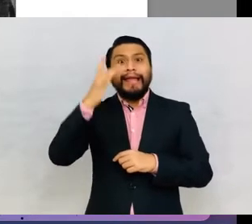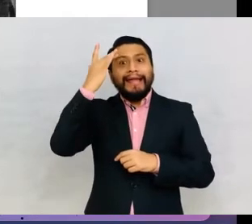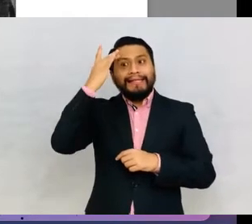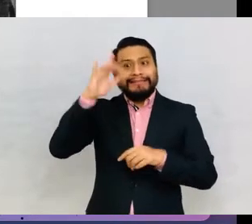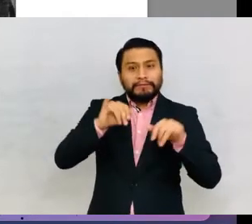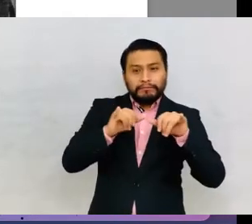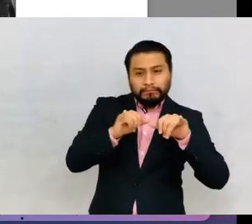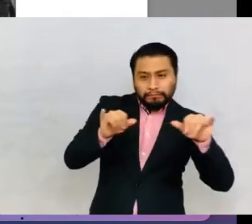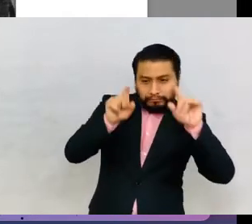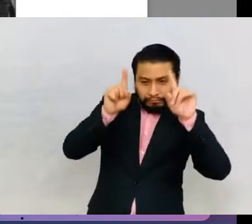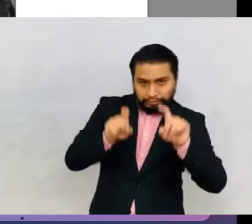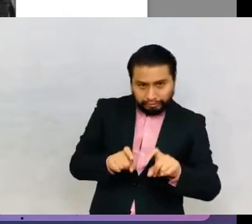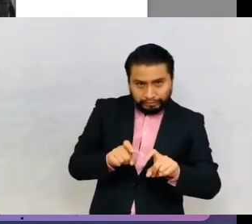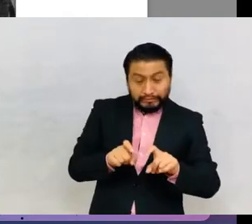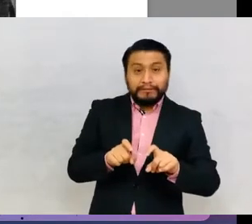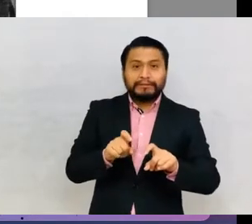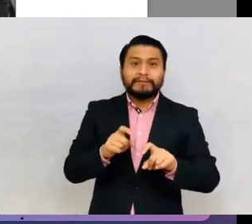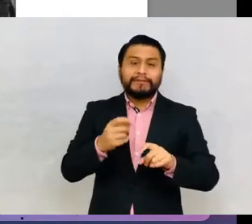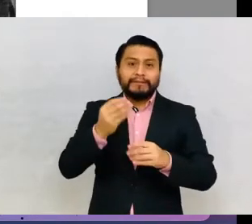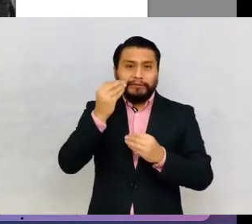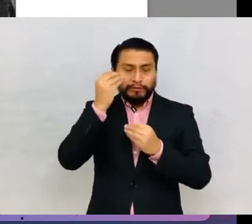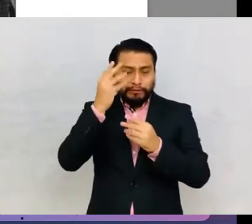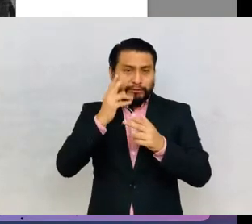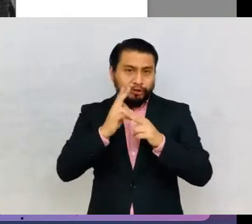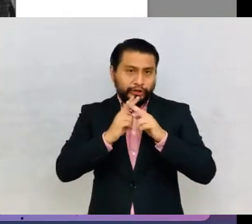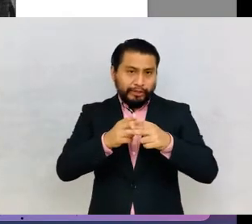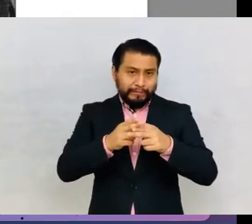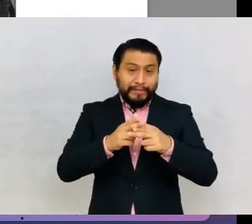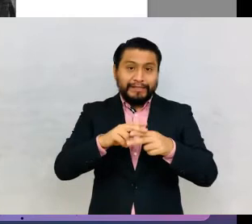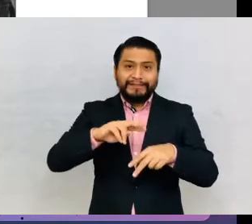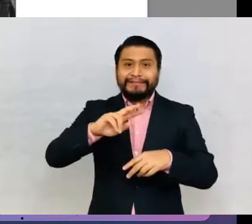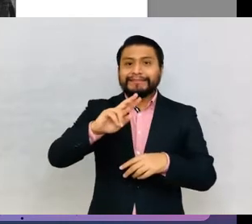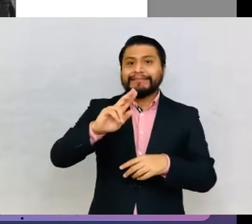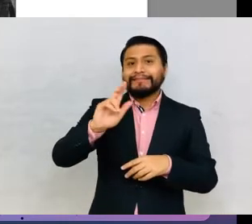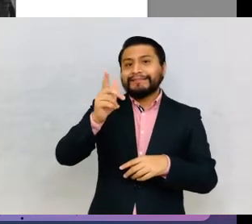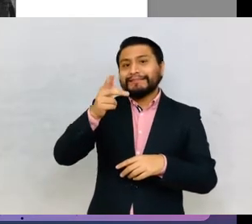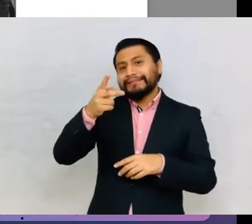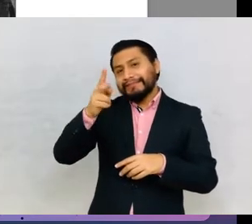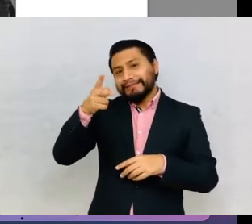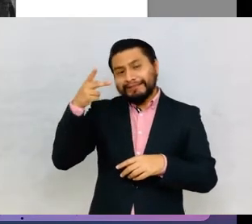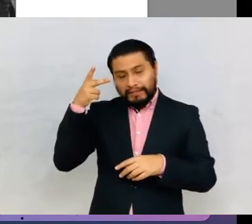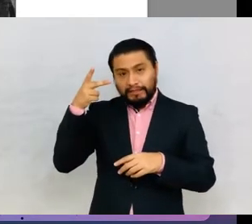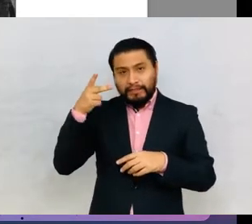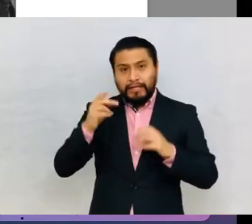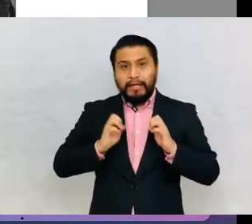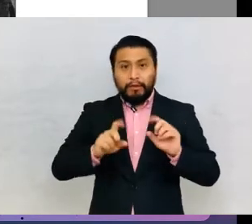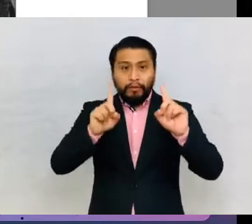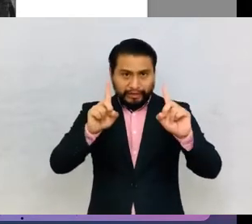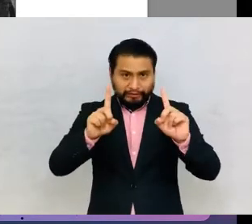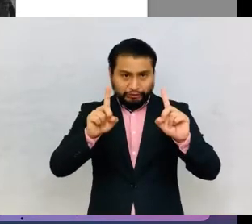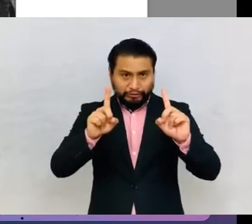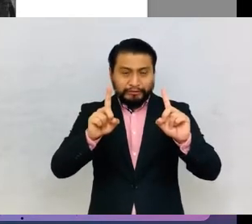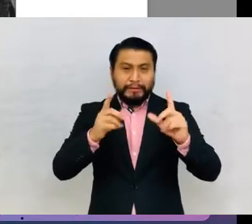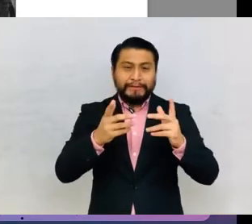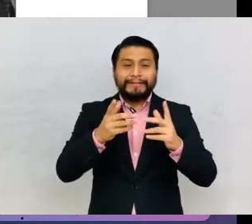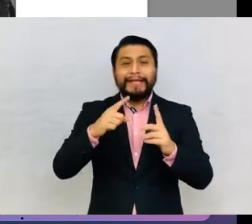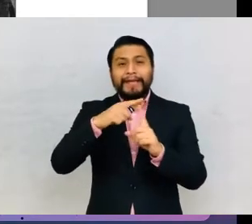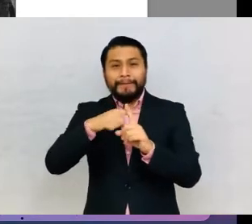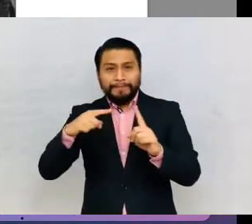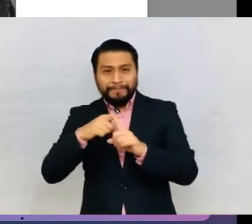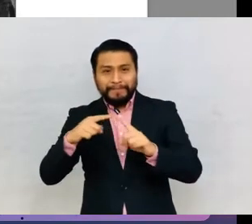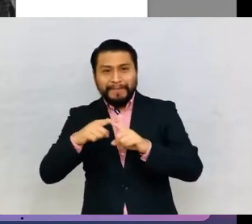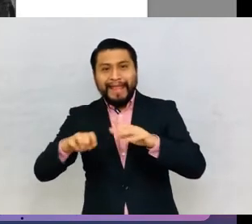tests. And what was called secondary education, which was the intermediate level between elementary